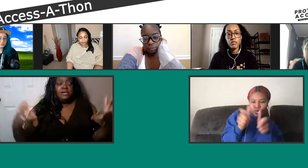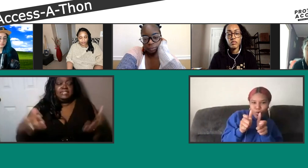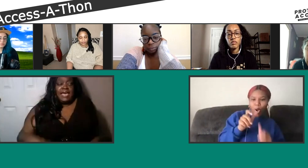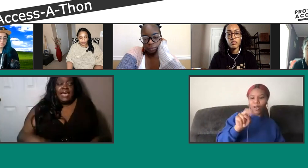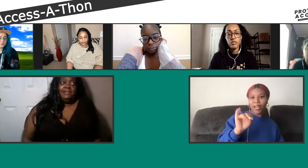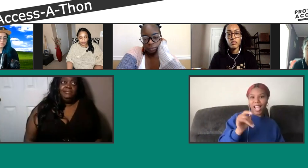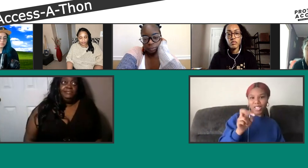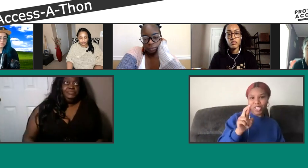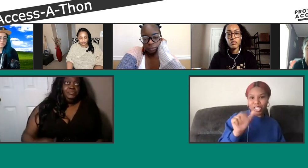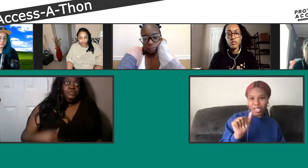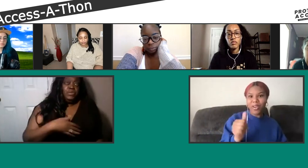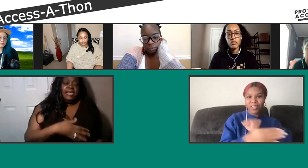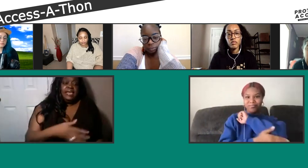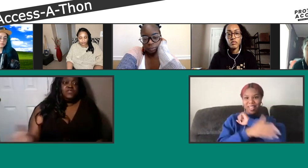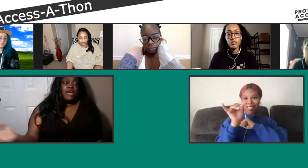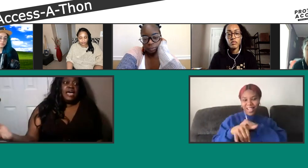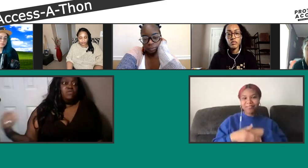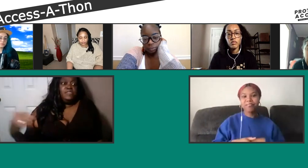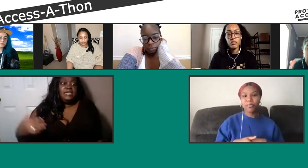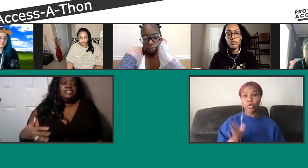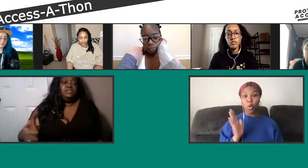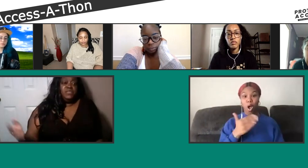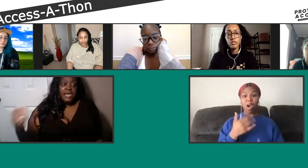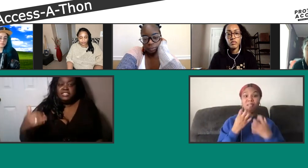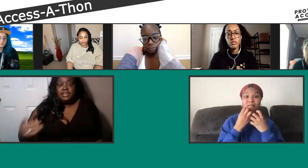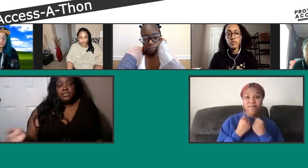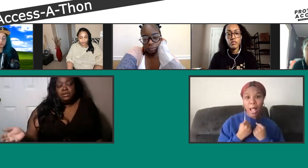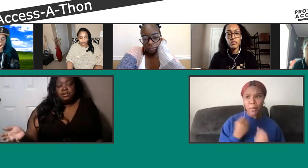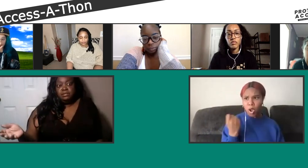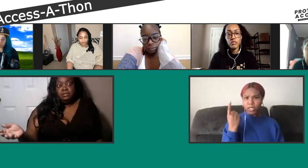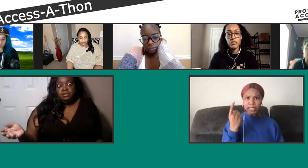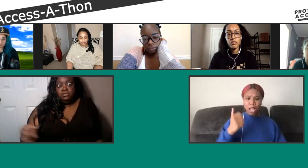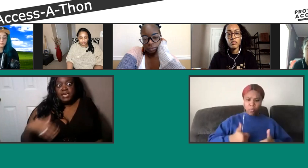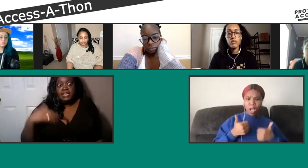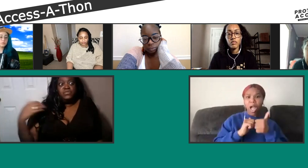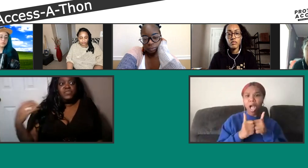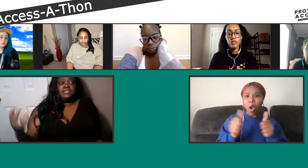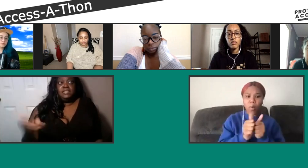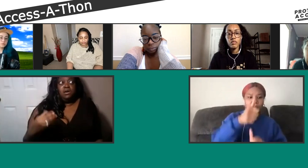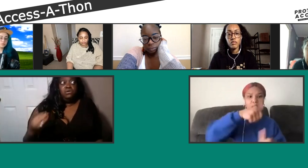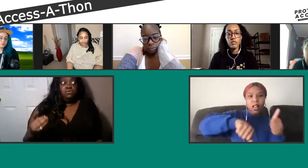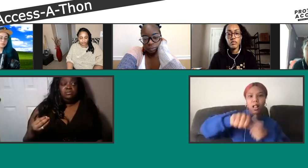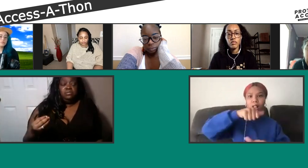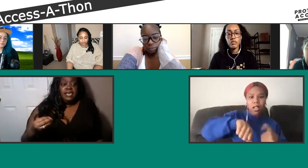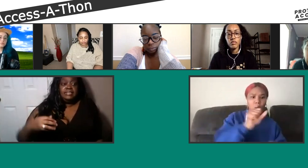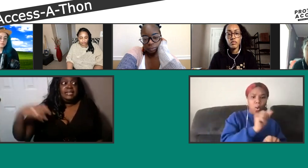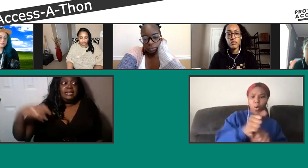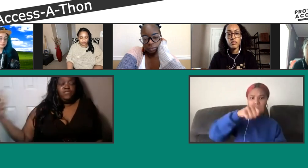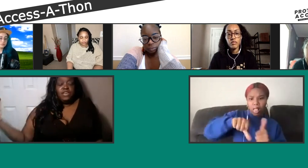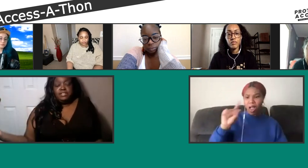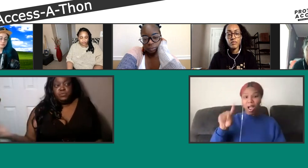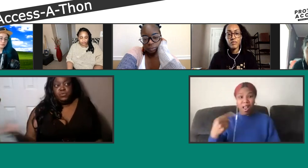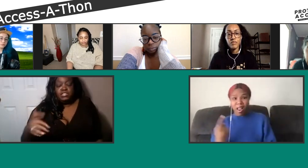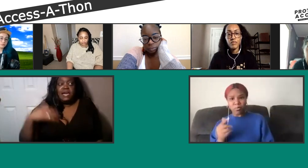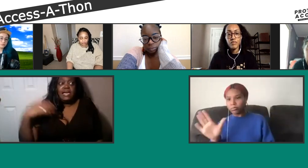my parents that we can't survive without each other. You can't do things alone. Extended